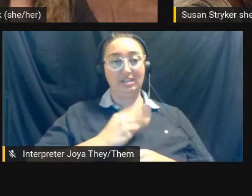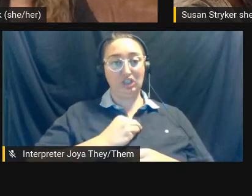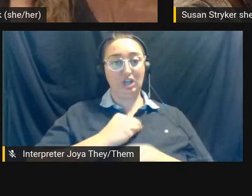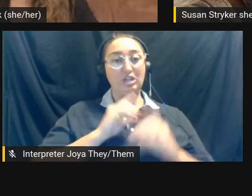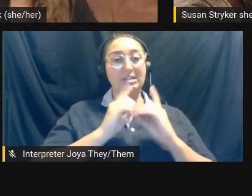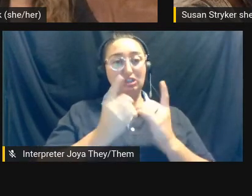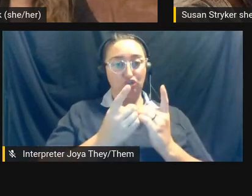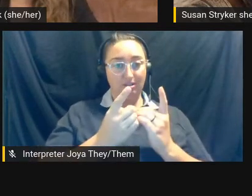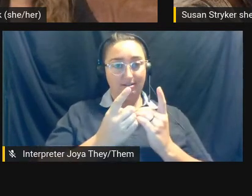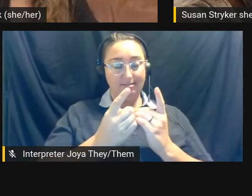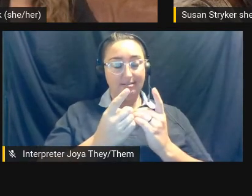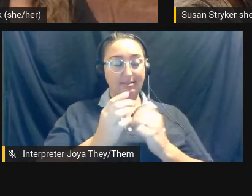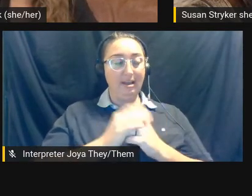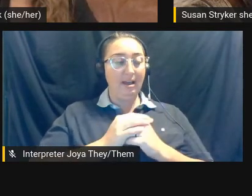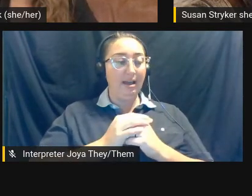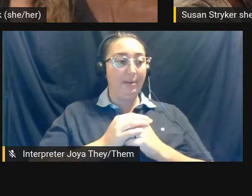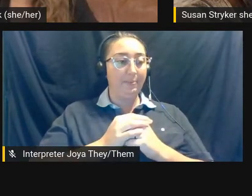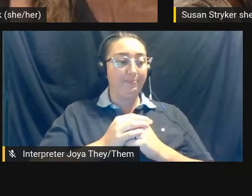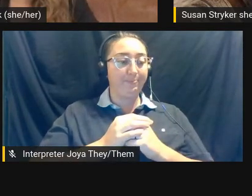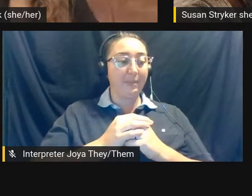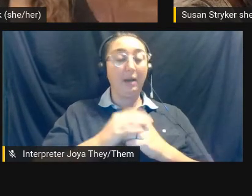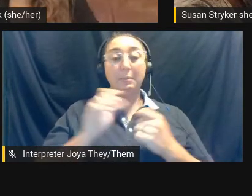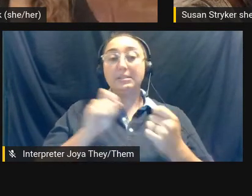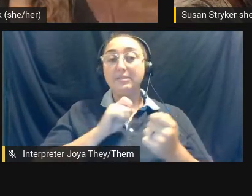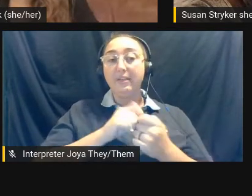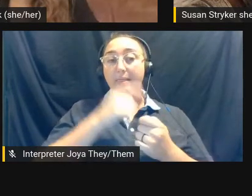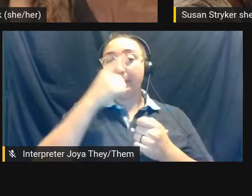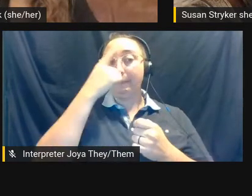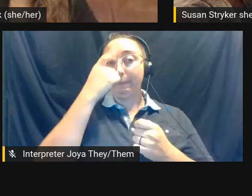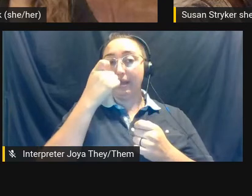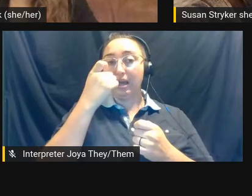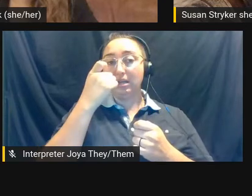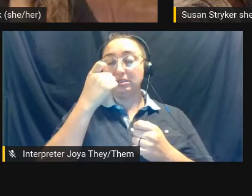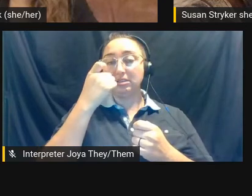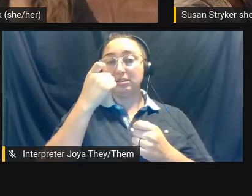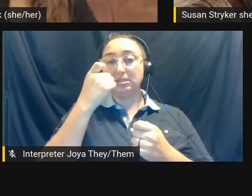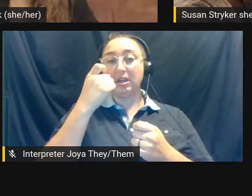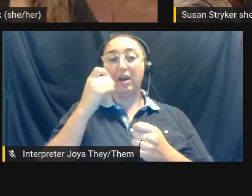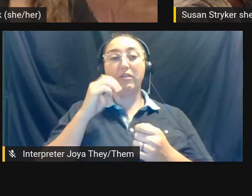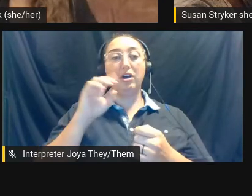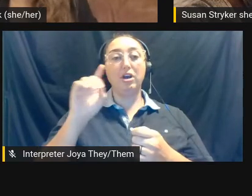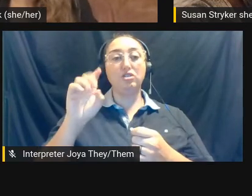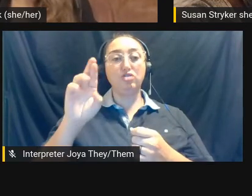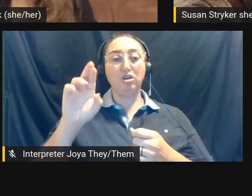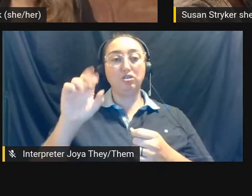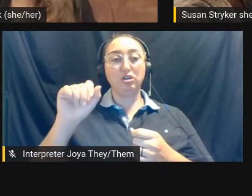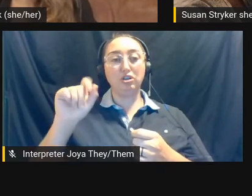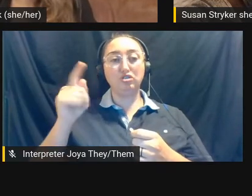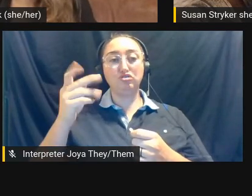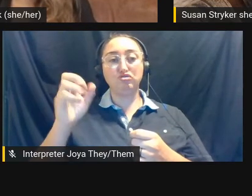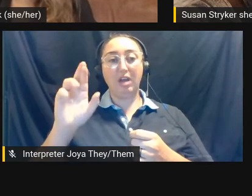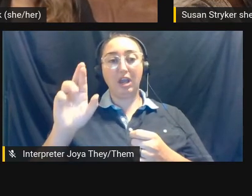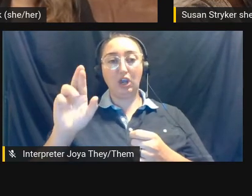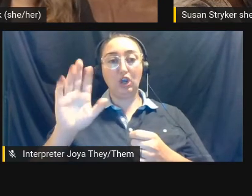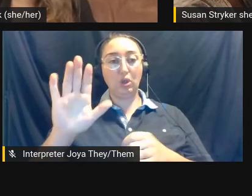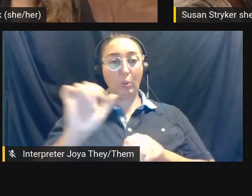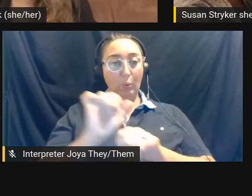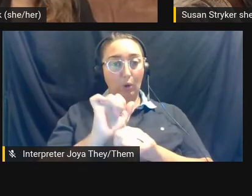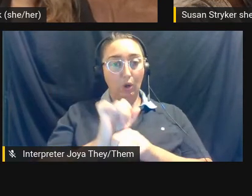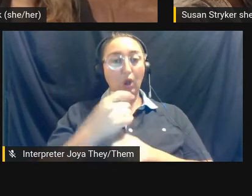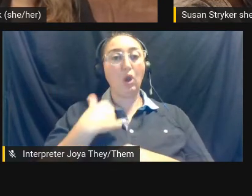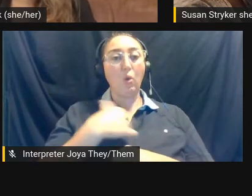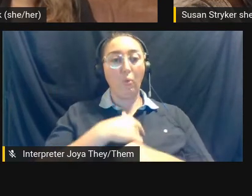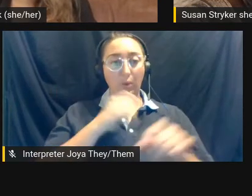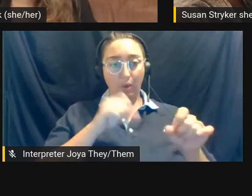specifically because of Dr. Stryker's work, we were able